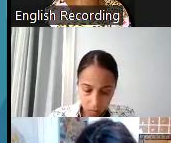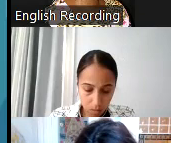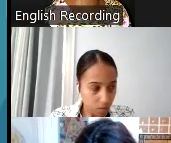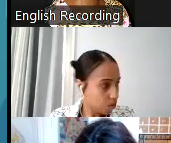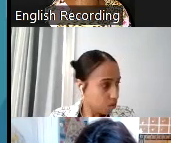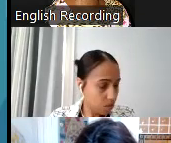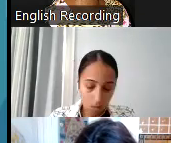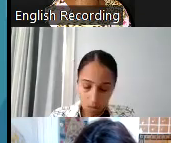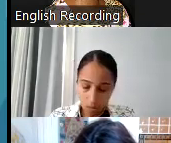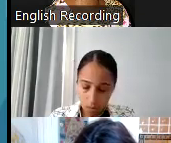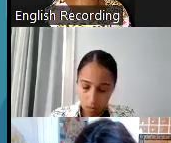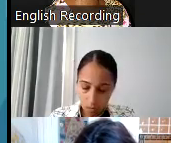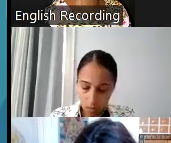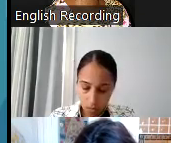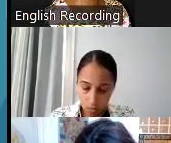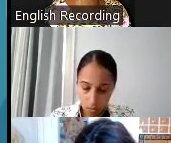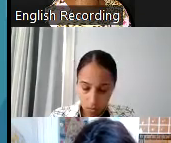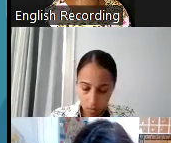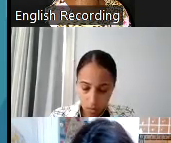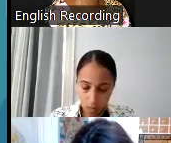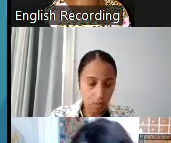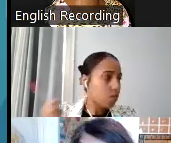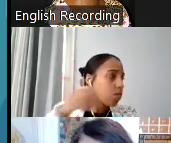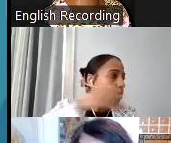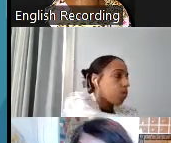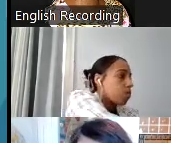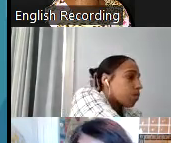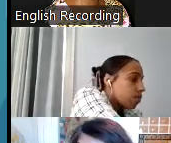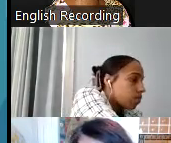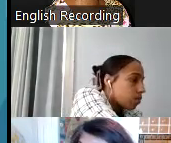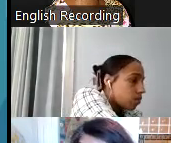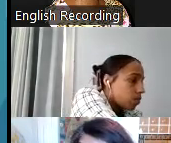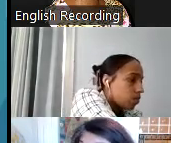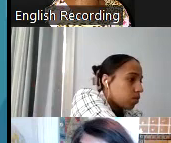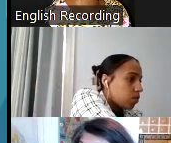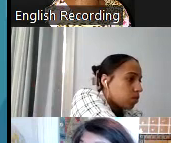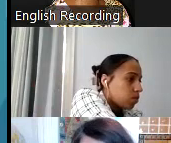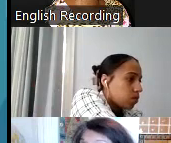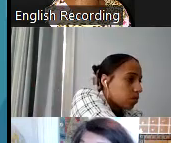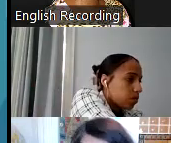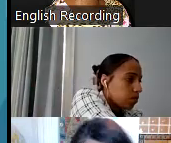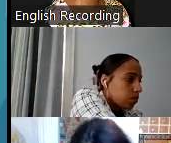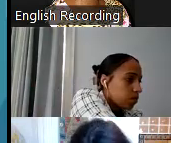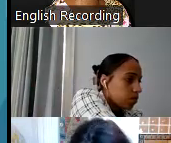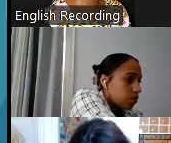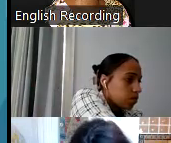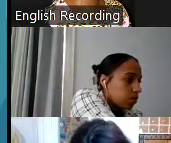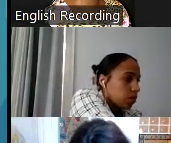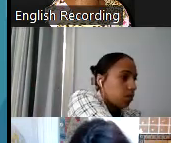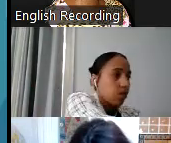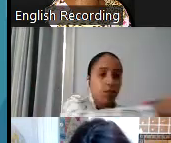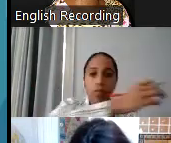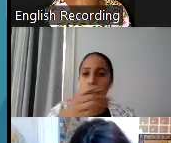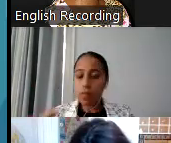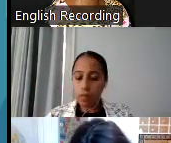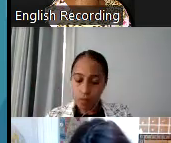also a special or separate consideration of indigenous peoples. Okay. Thank you.